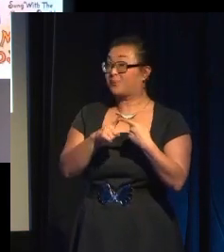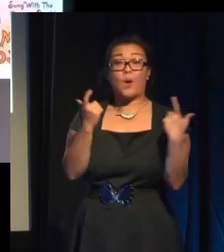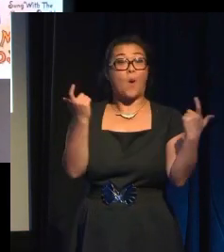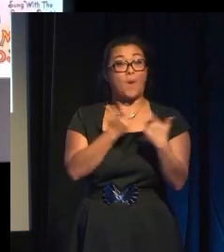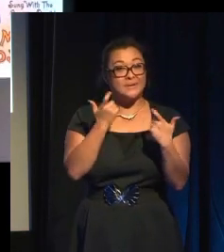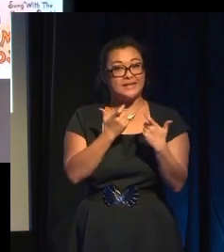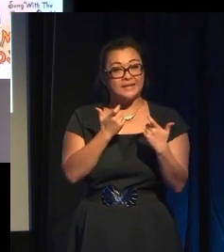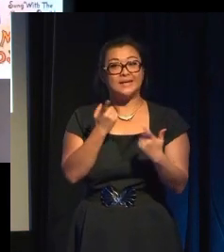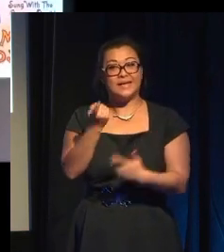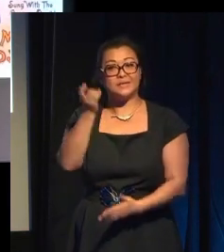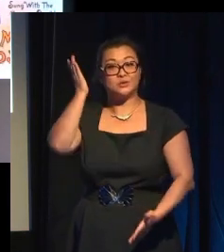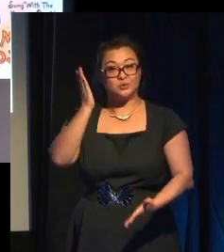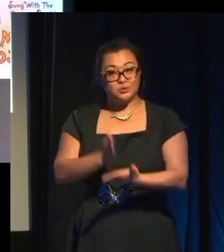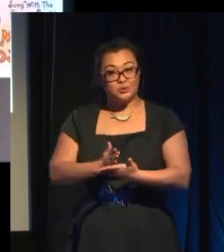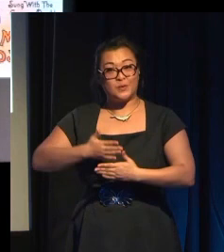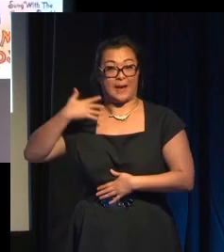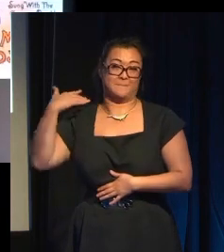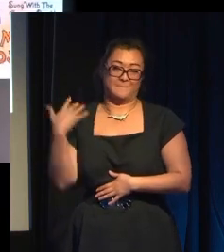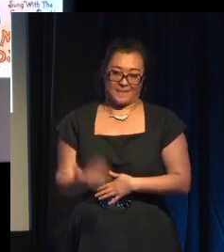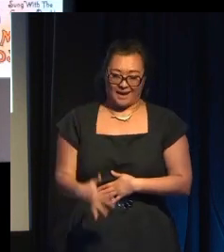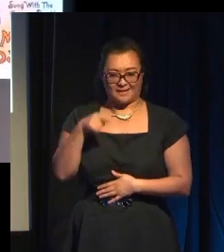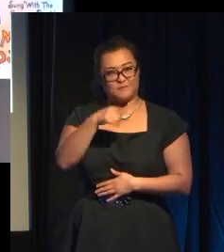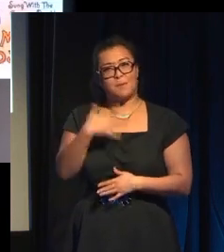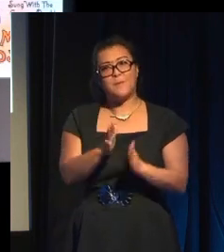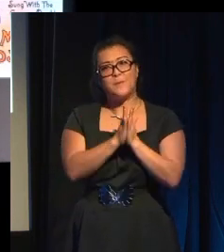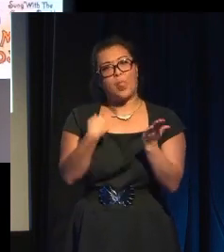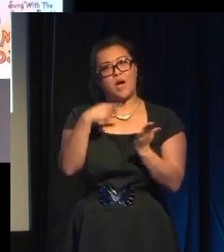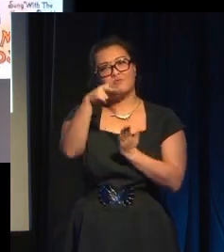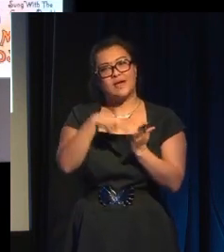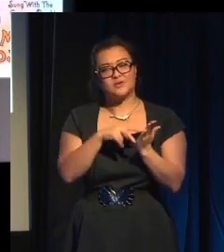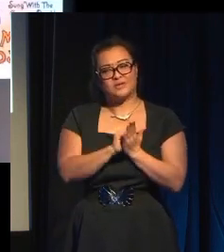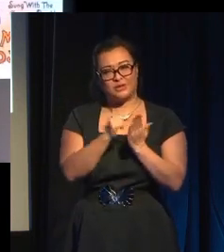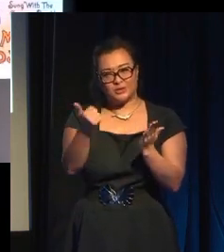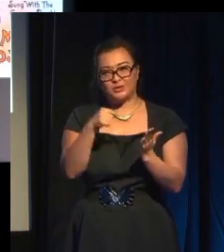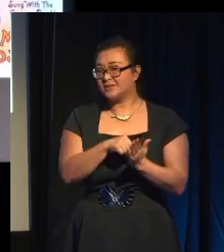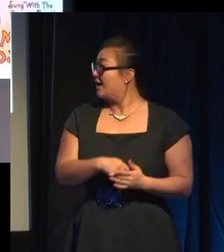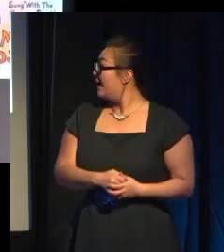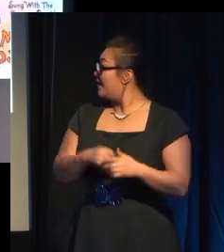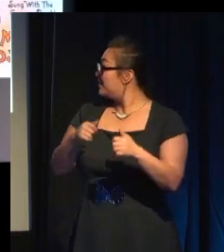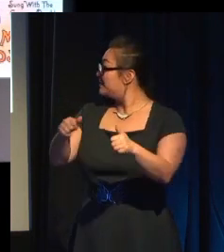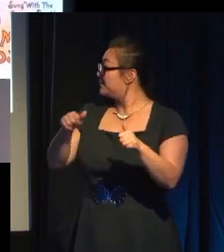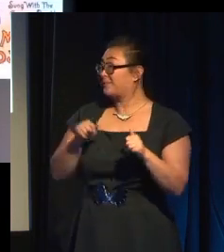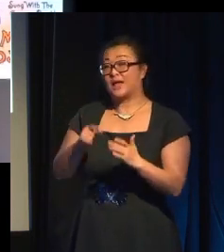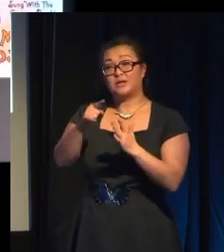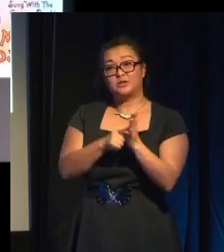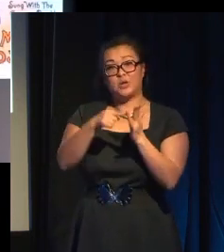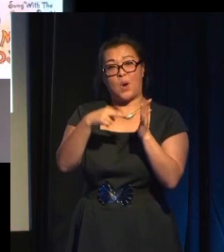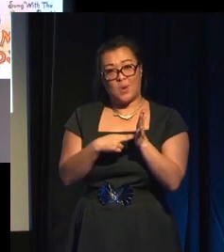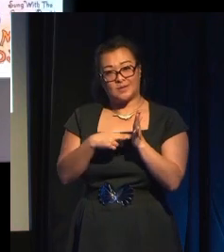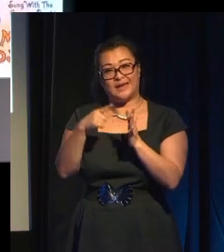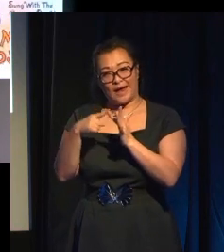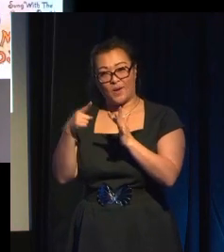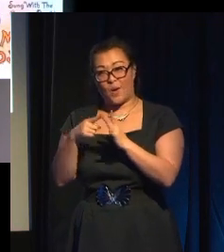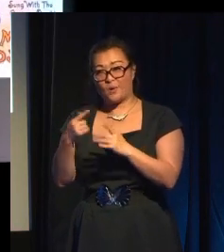Toolbox. It's very good. John Ingold, last Friday, told me that comedy was